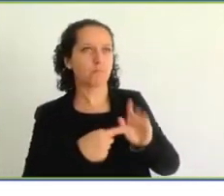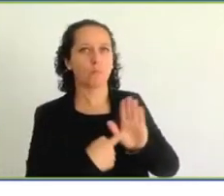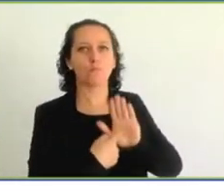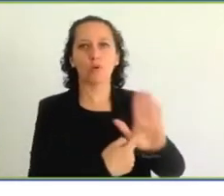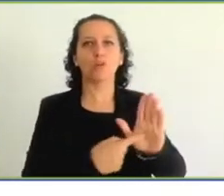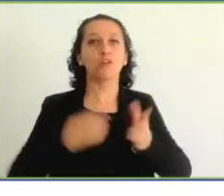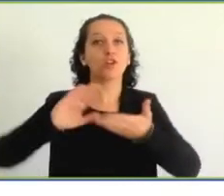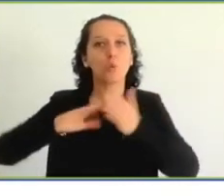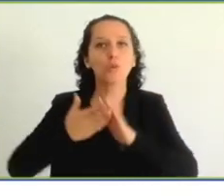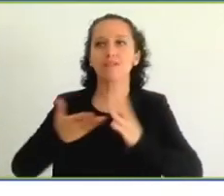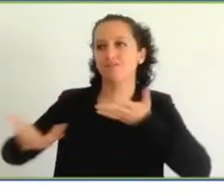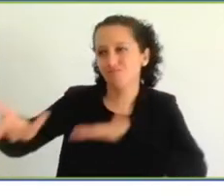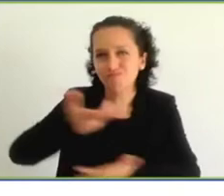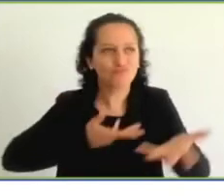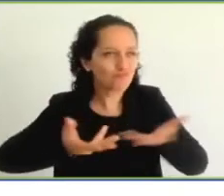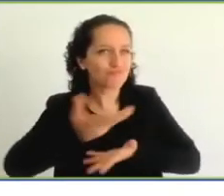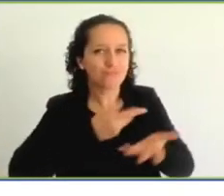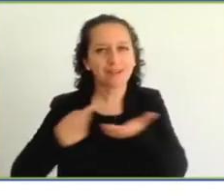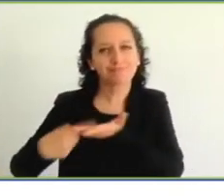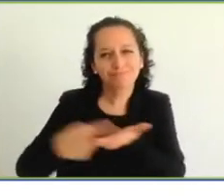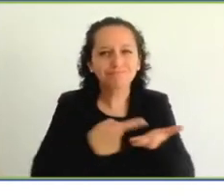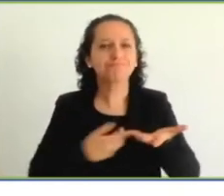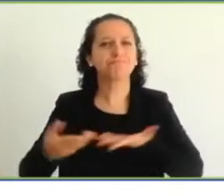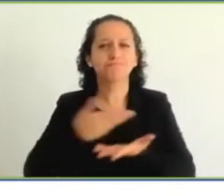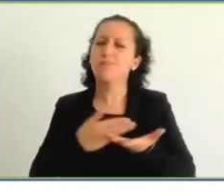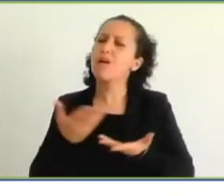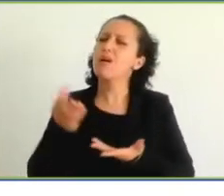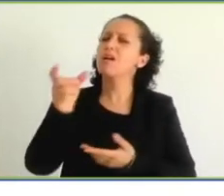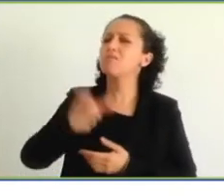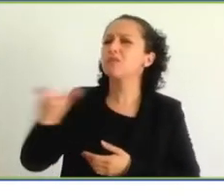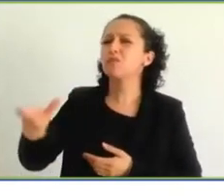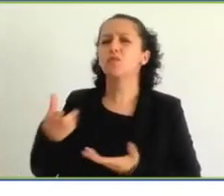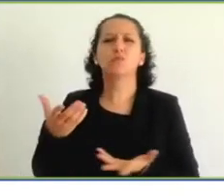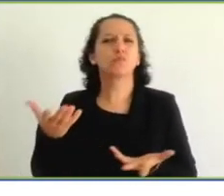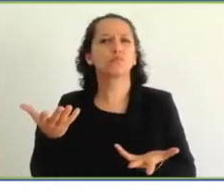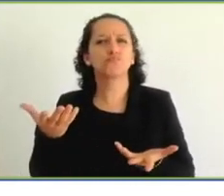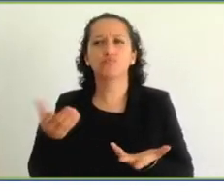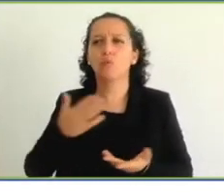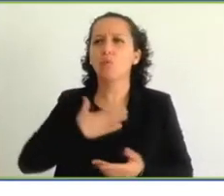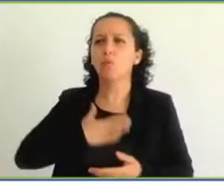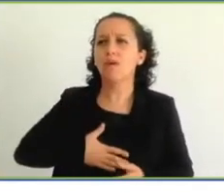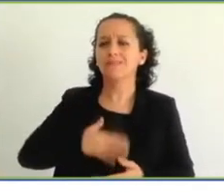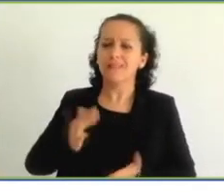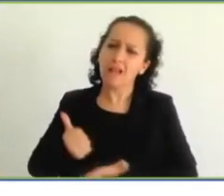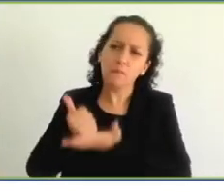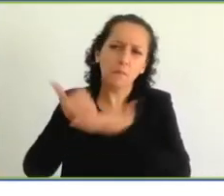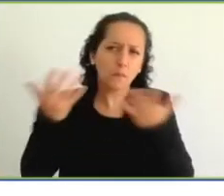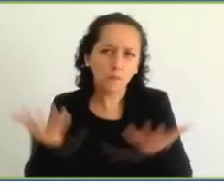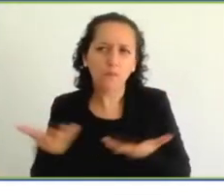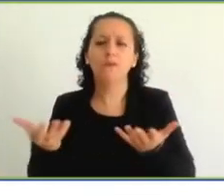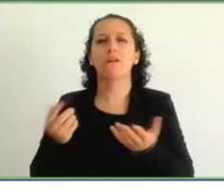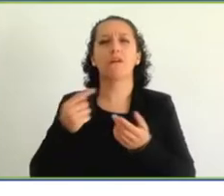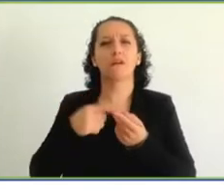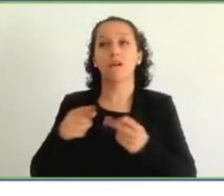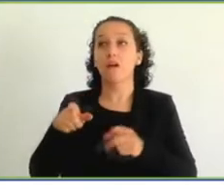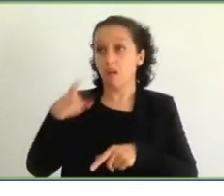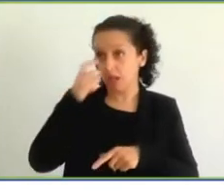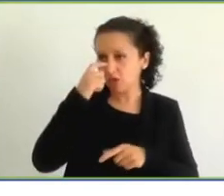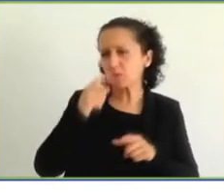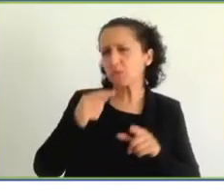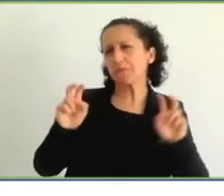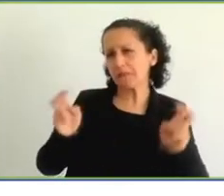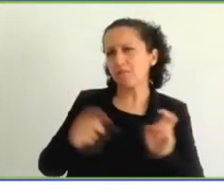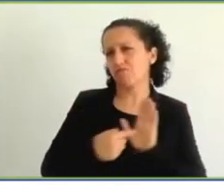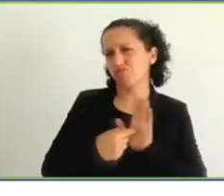show how the Eskazo agreement can affect the people on the ground. So these are the sorts of things that we are doing,